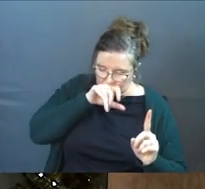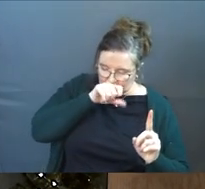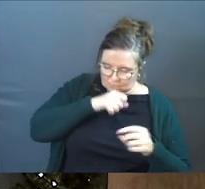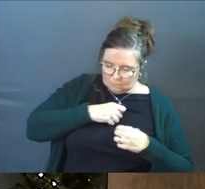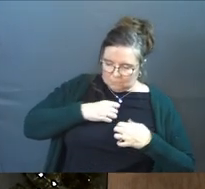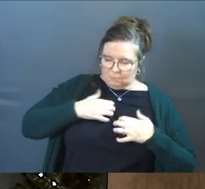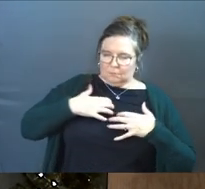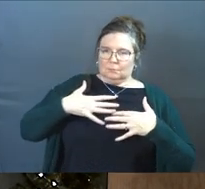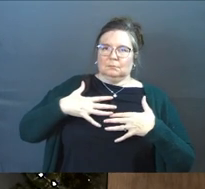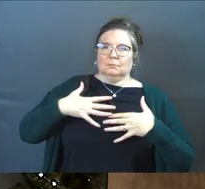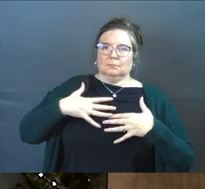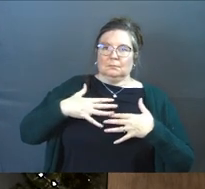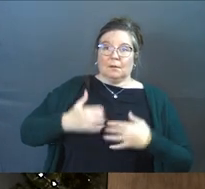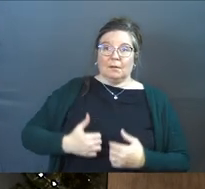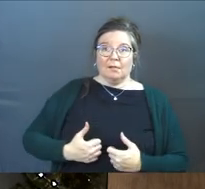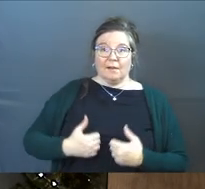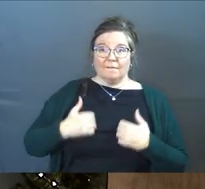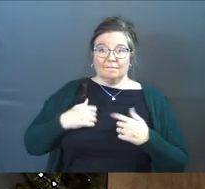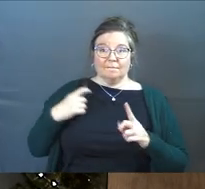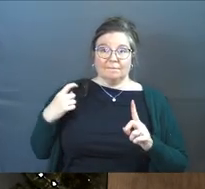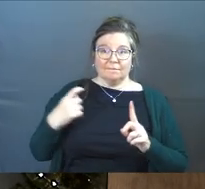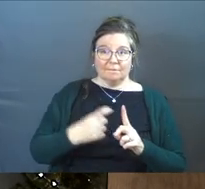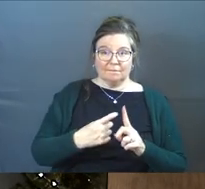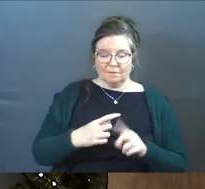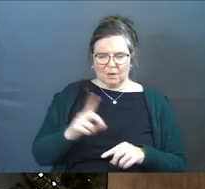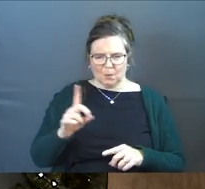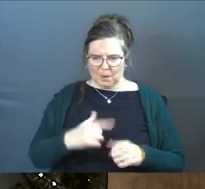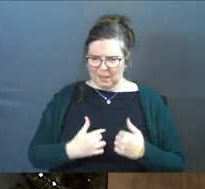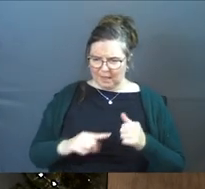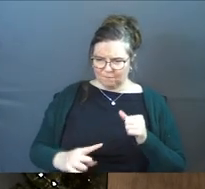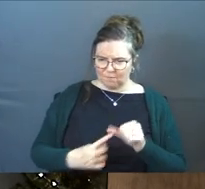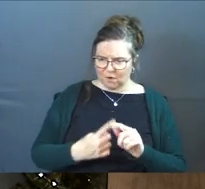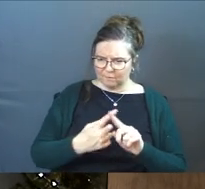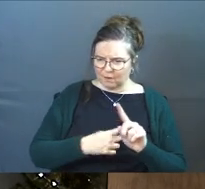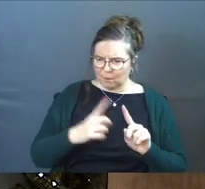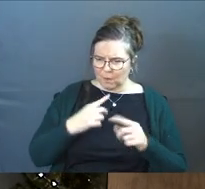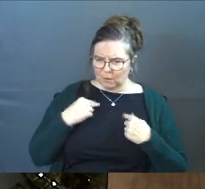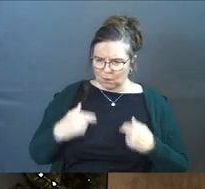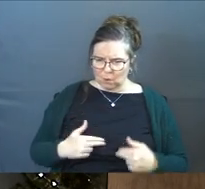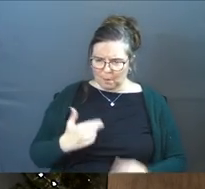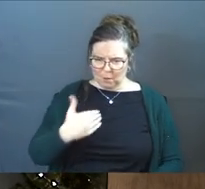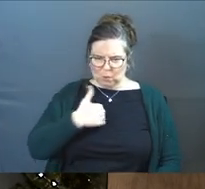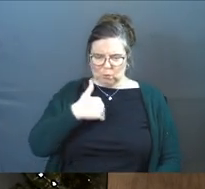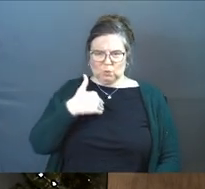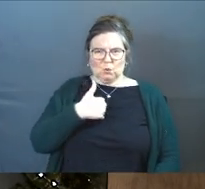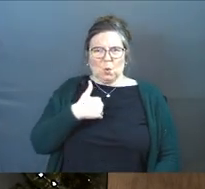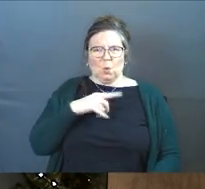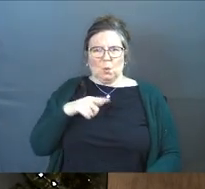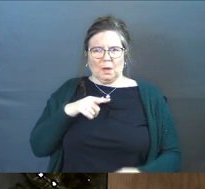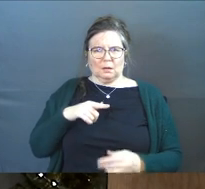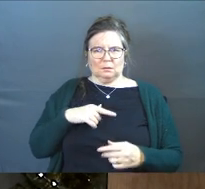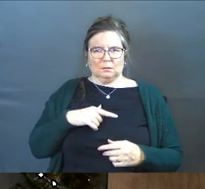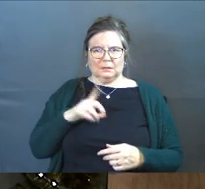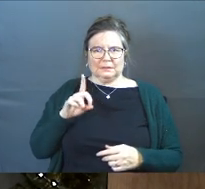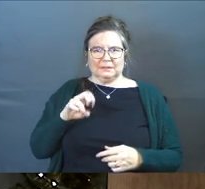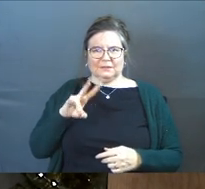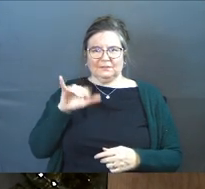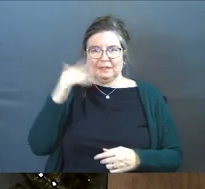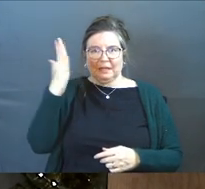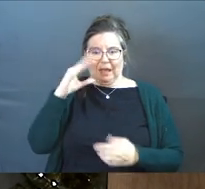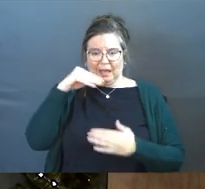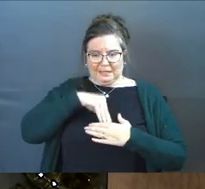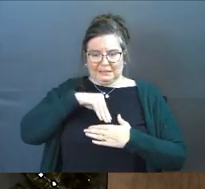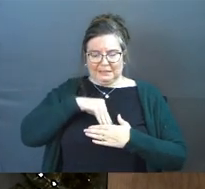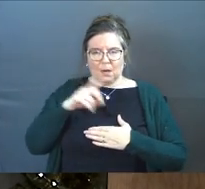the breath of life. You say, where did life first come from? Where did the human soul, where did the spark of divinity first